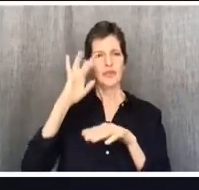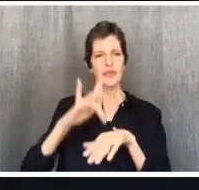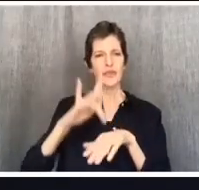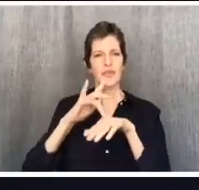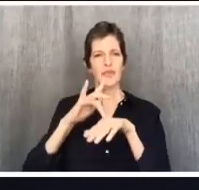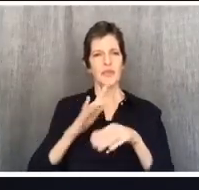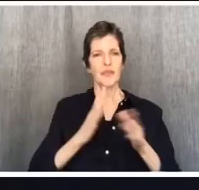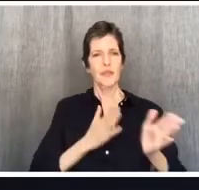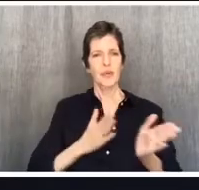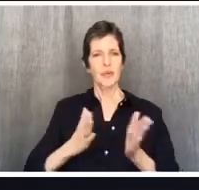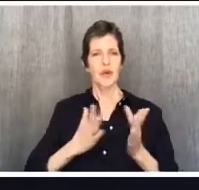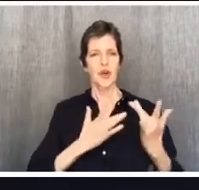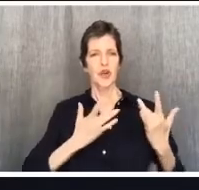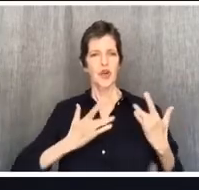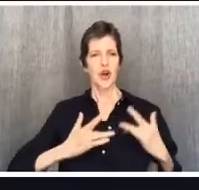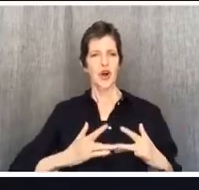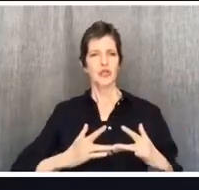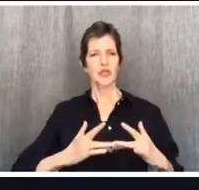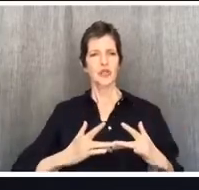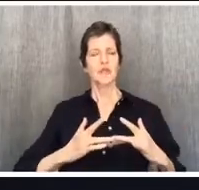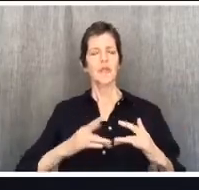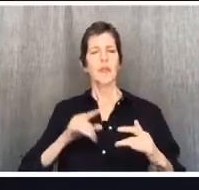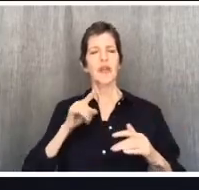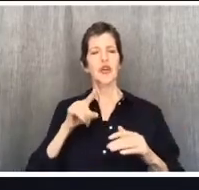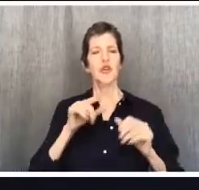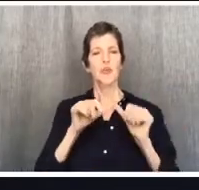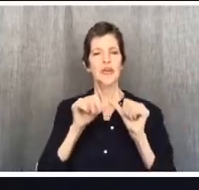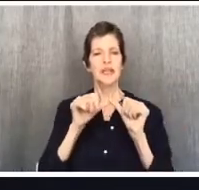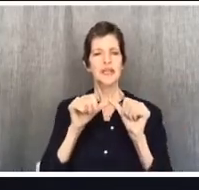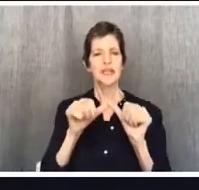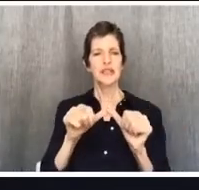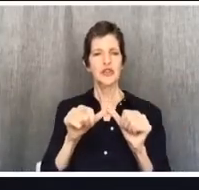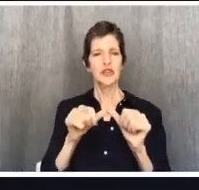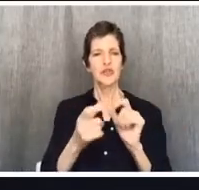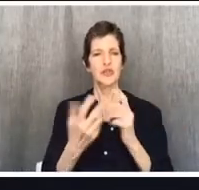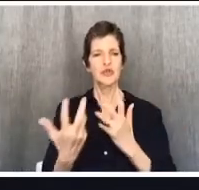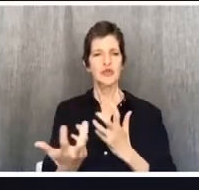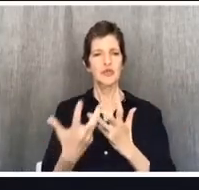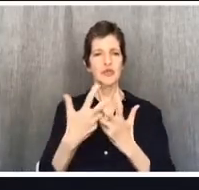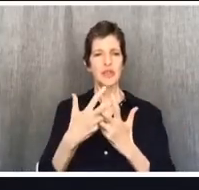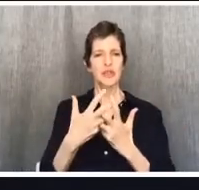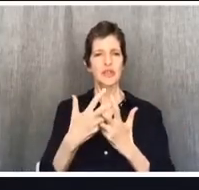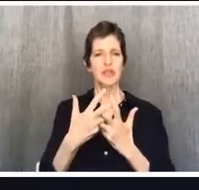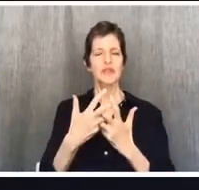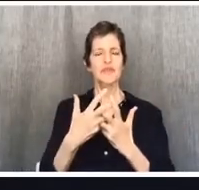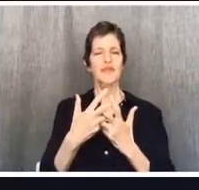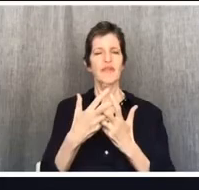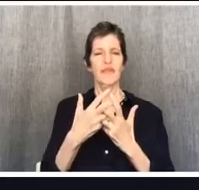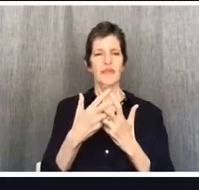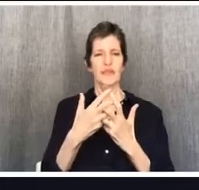for the next passage, that you would continue to conform us to the lightness of your son.